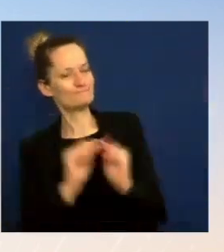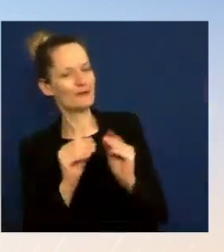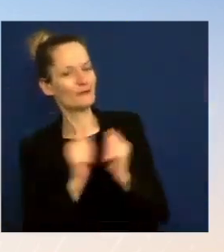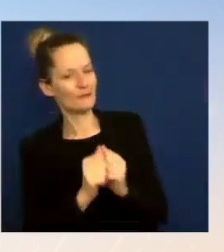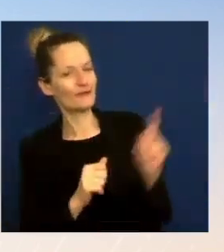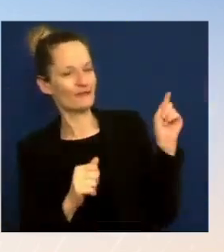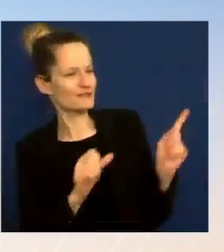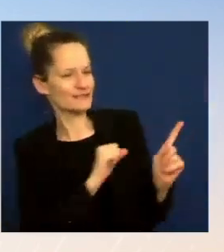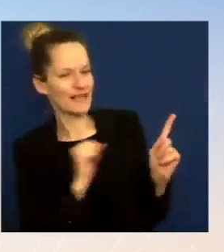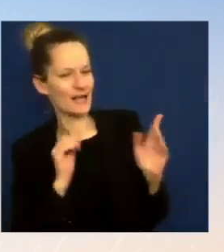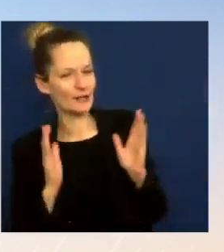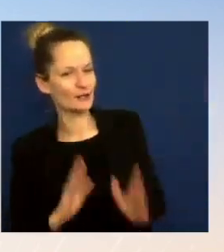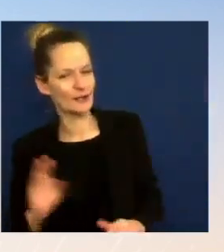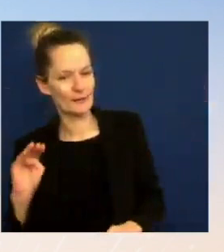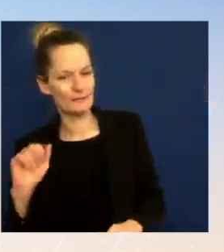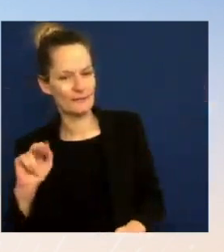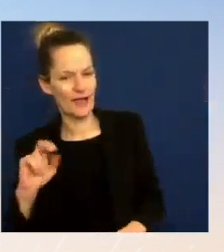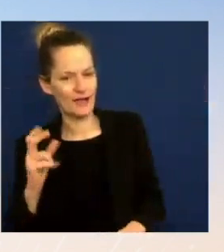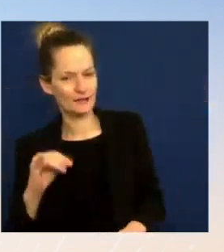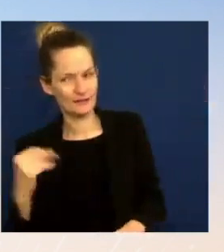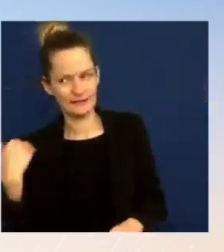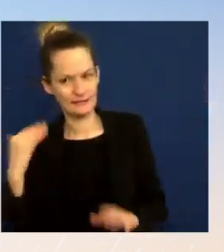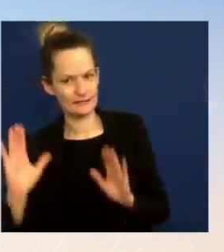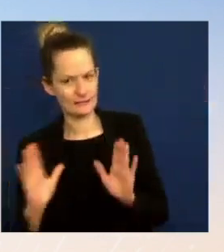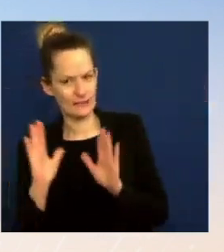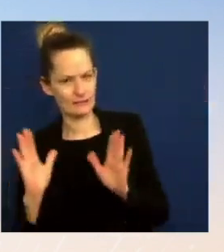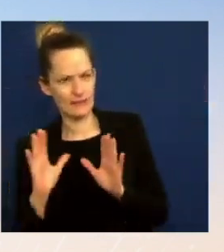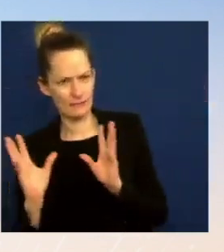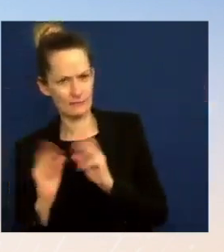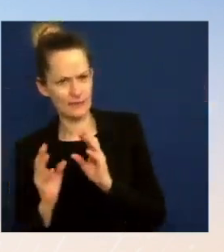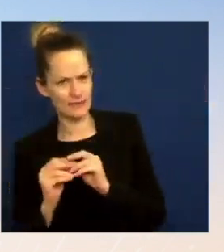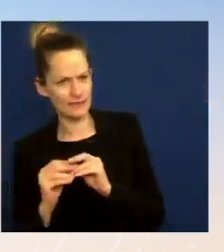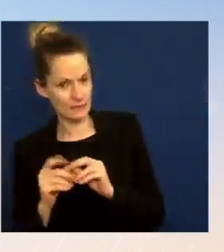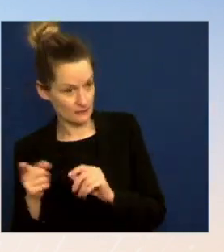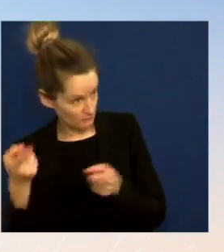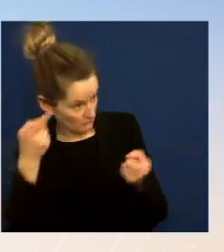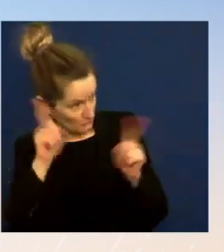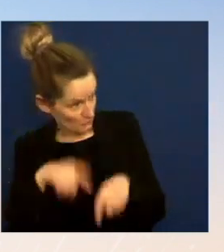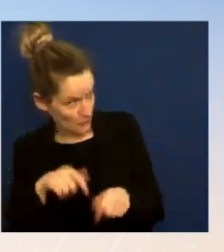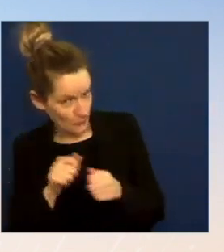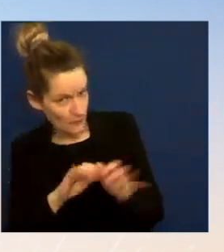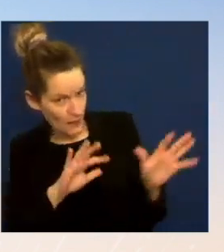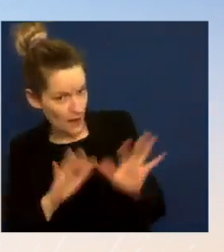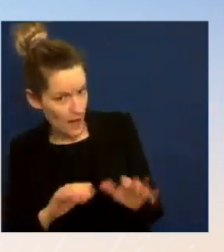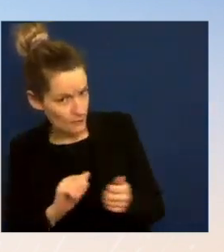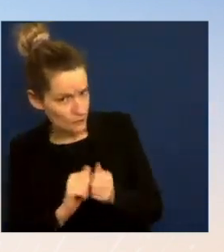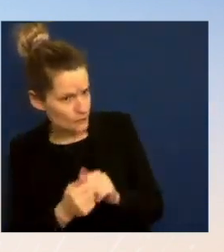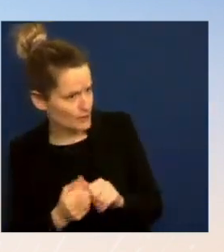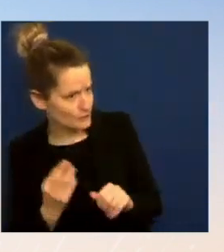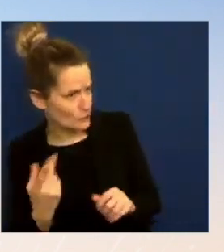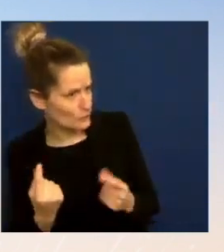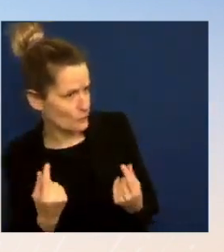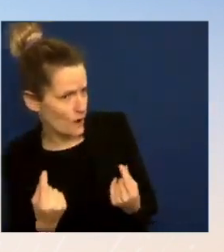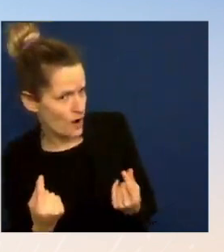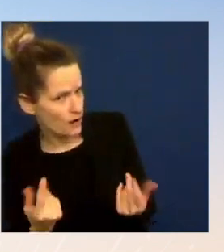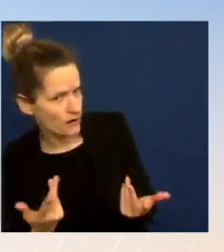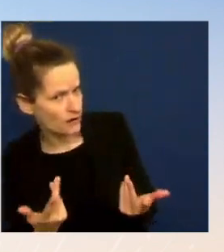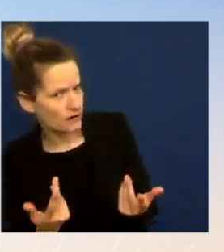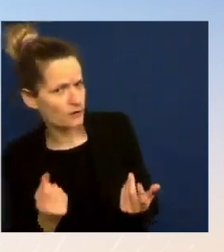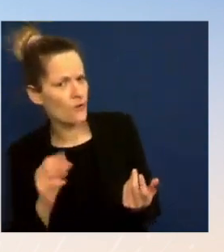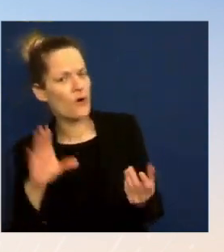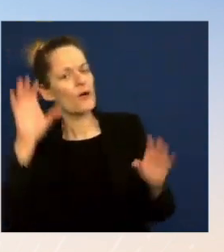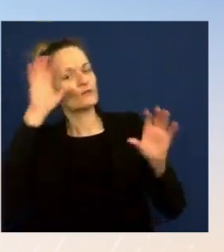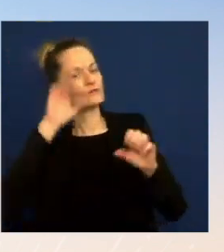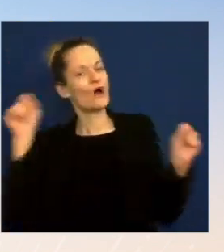specific provisions, such as climate change issues, for example, or some of the other outstanding issues? Or was it just a, kind of, general sense that